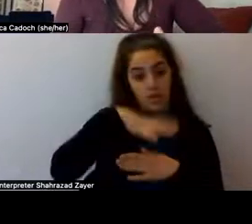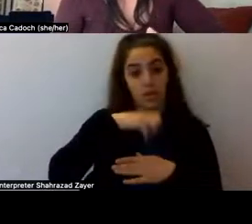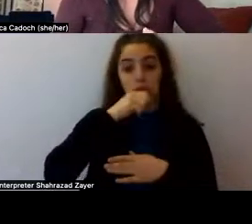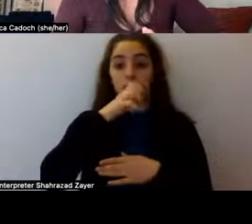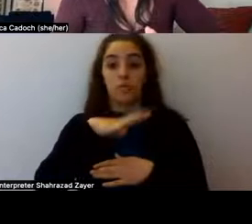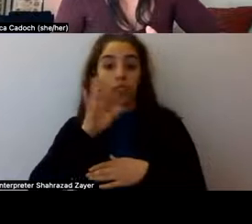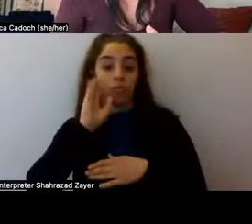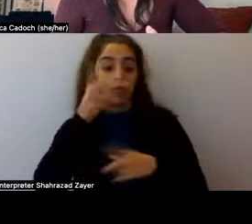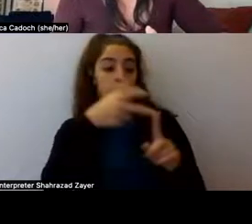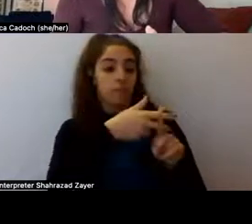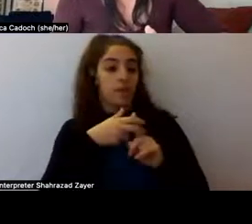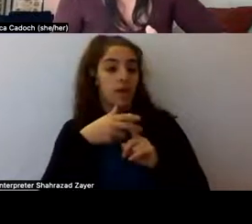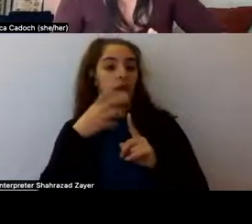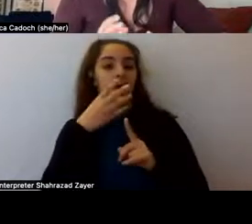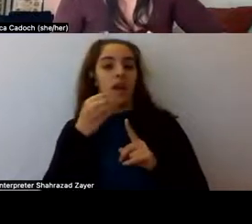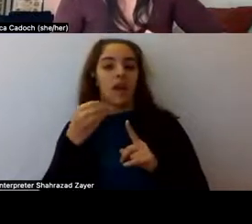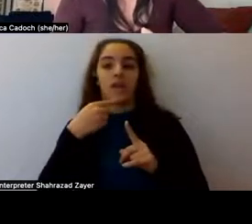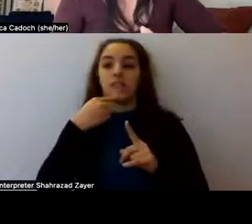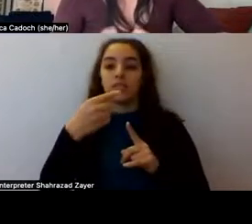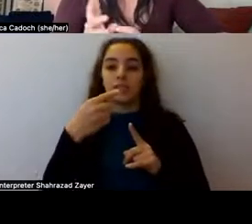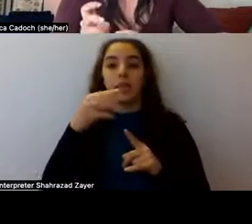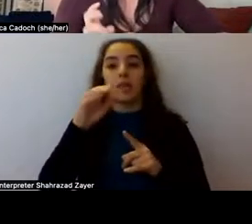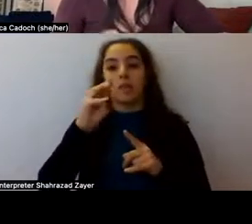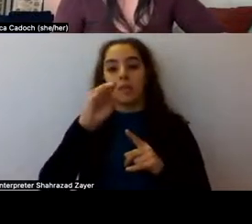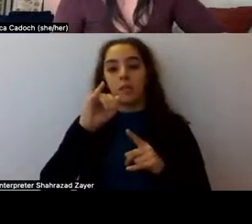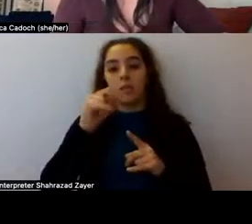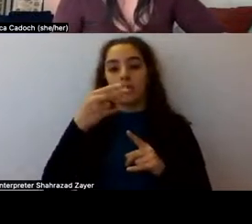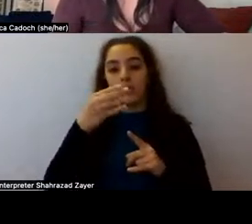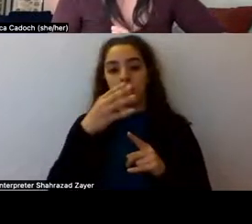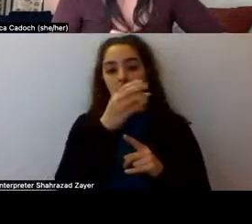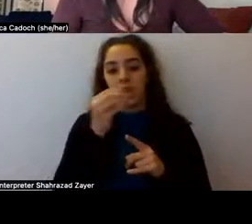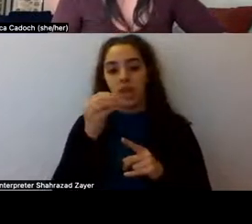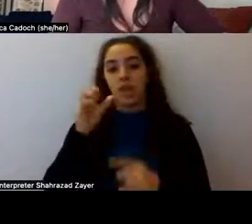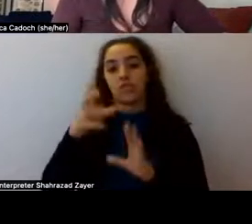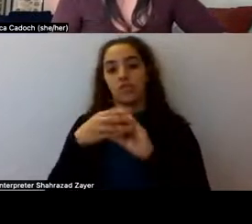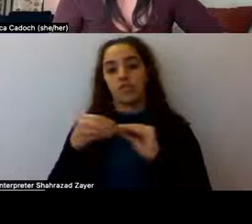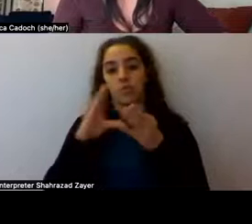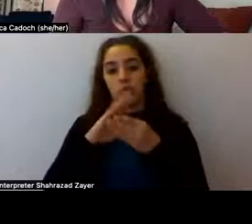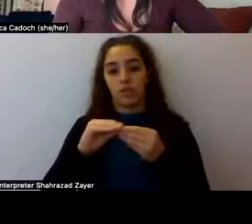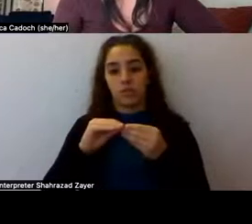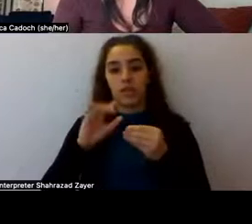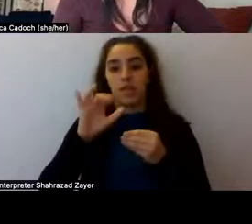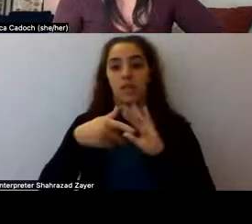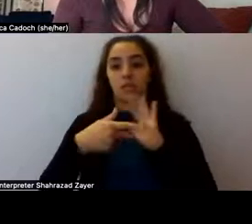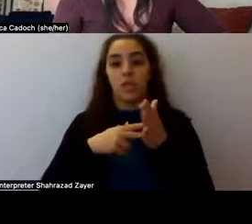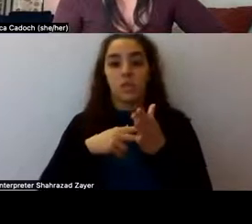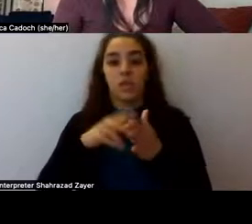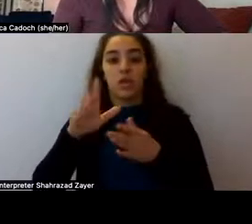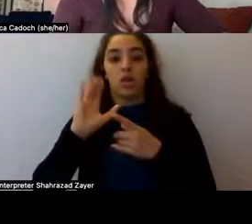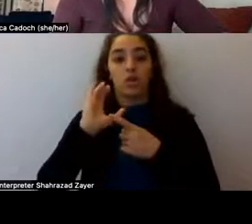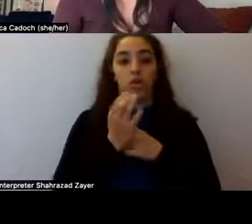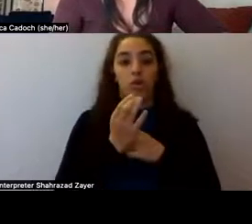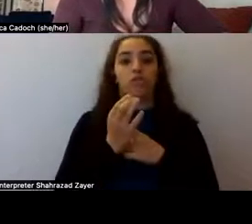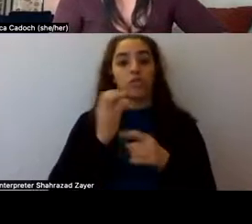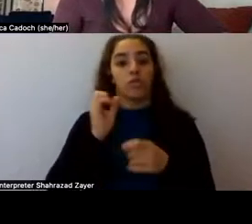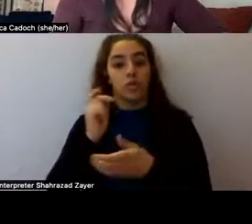recite myths and stories. This is what I mean by culture-affirming, she says. They were passing down knowledge, oral knowledge, and